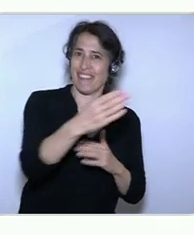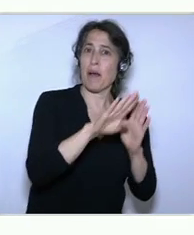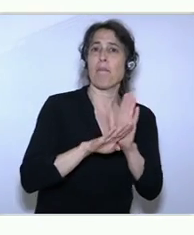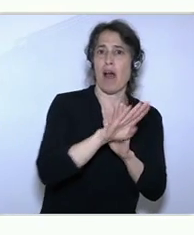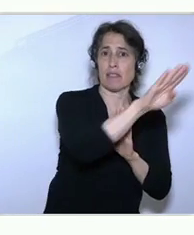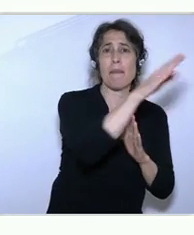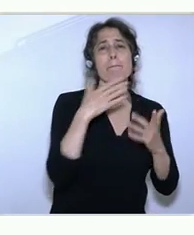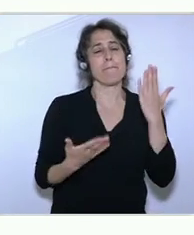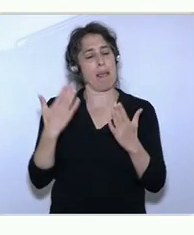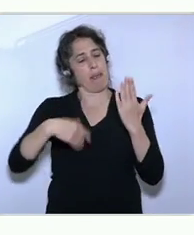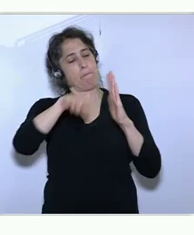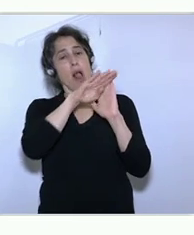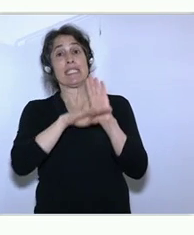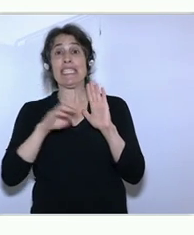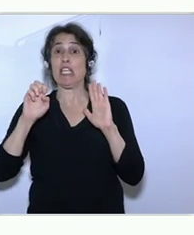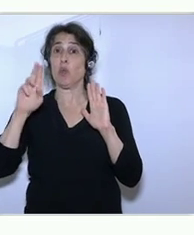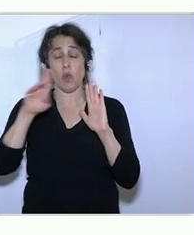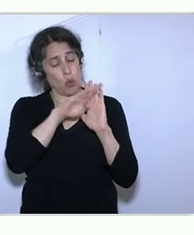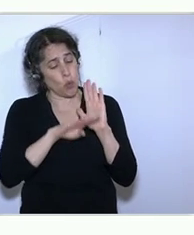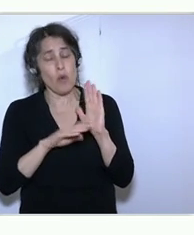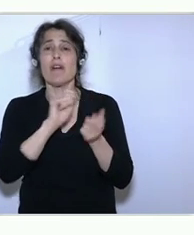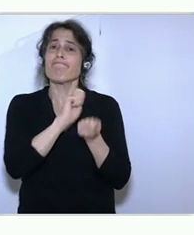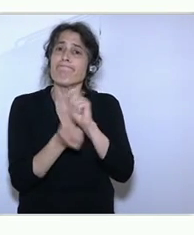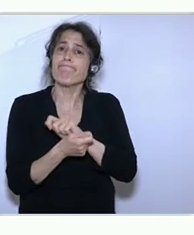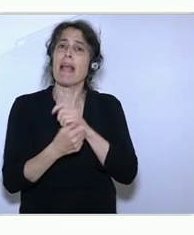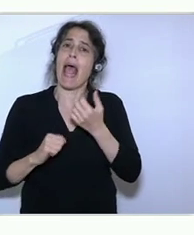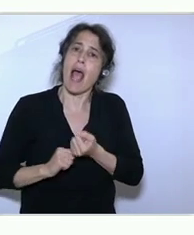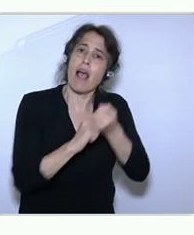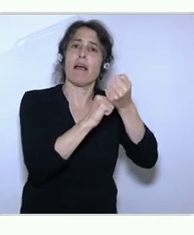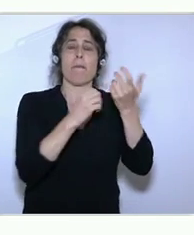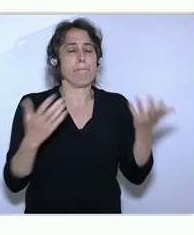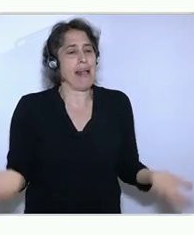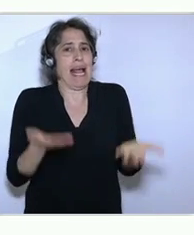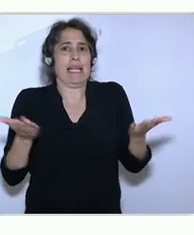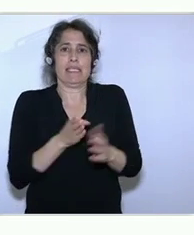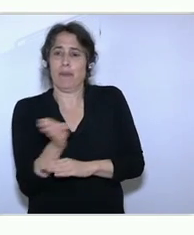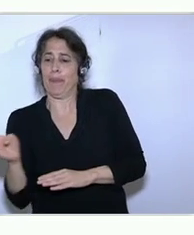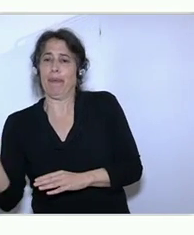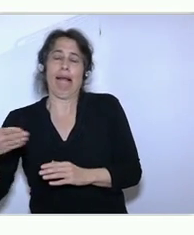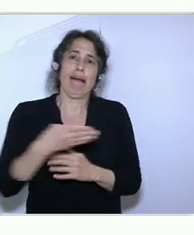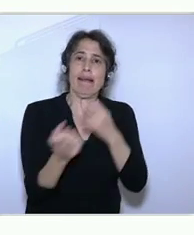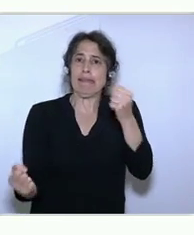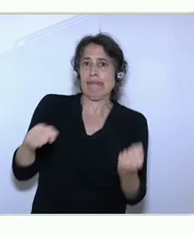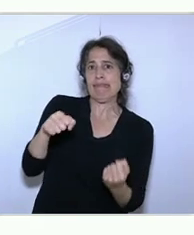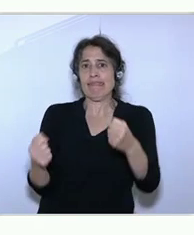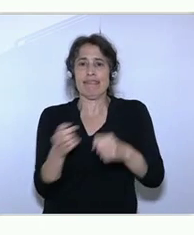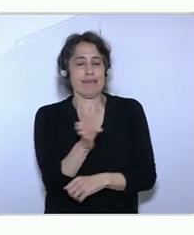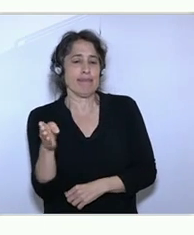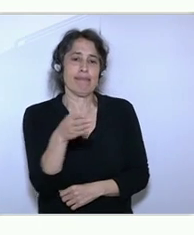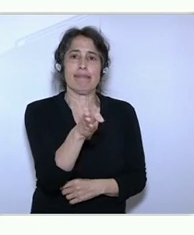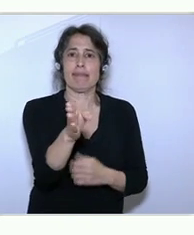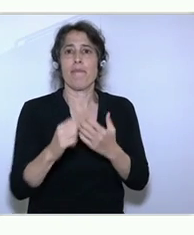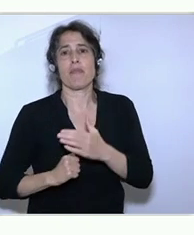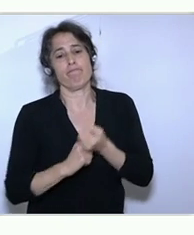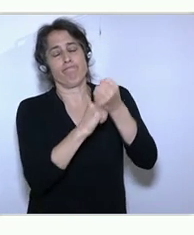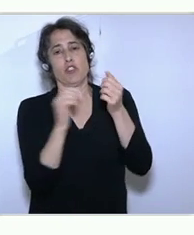questions from you? Okay. There's a lady down here. is our... Let's start with this lady down here. So if you'd stand